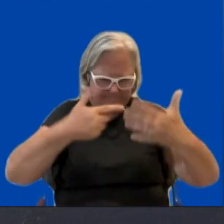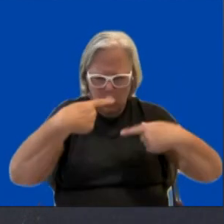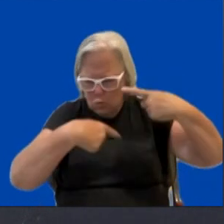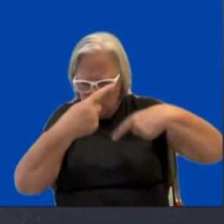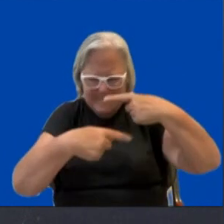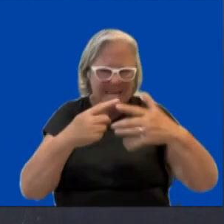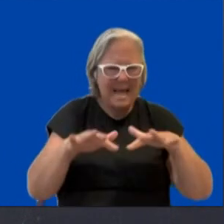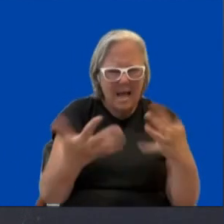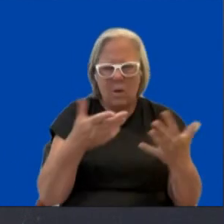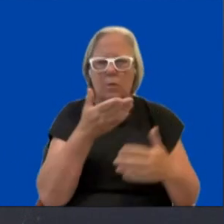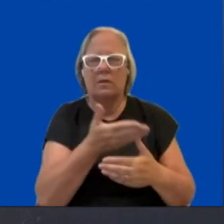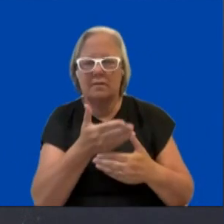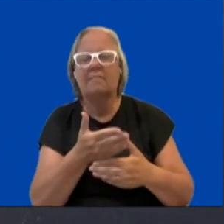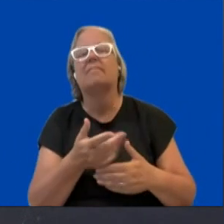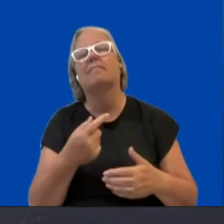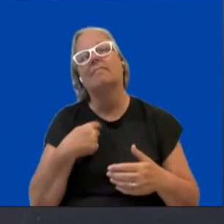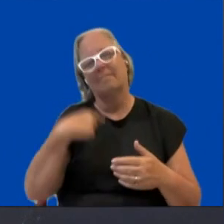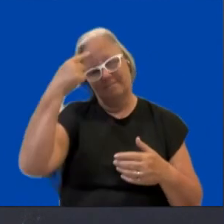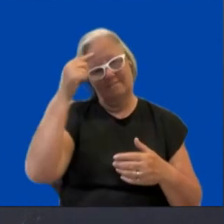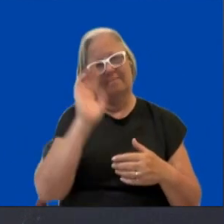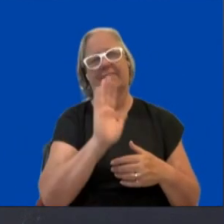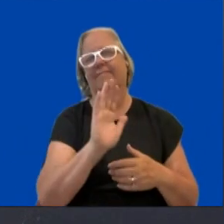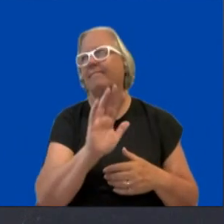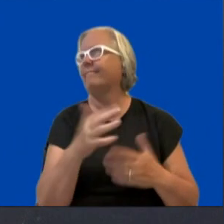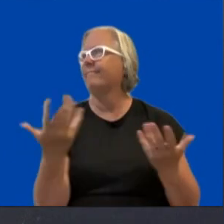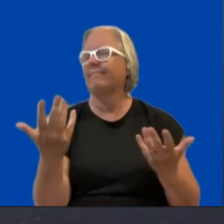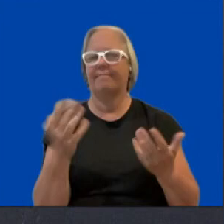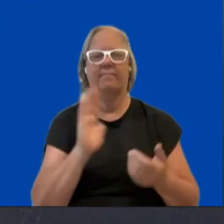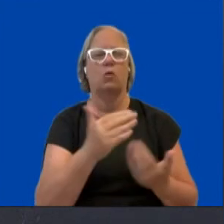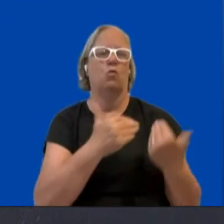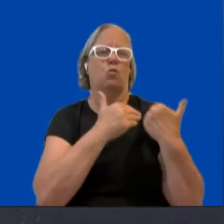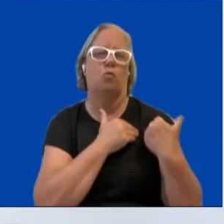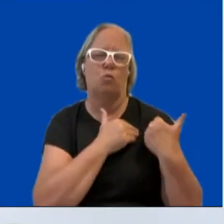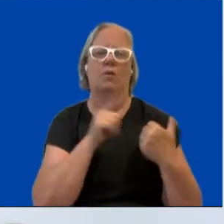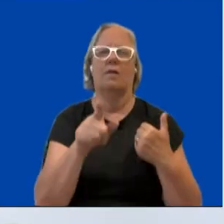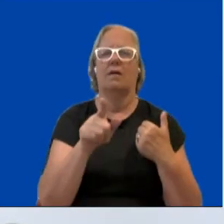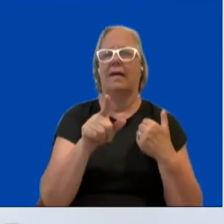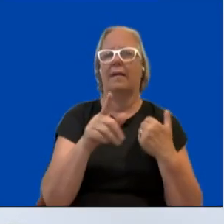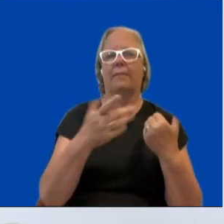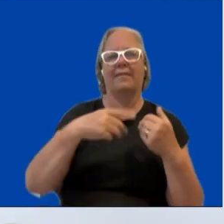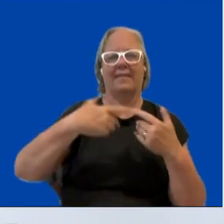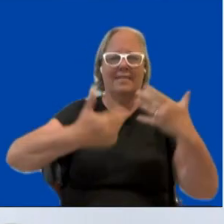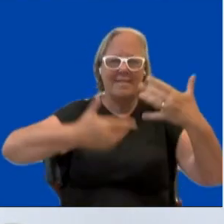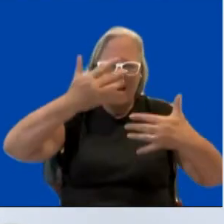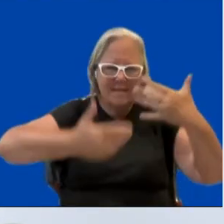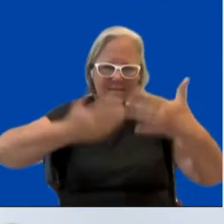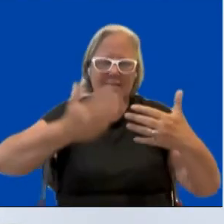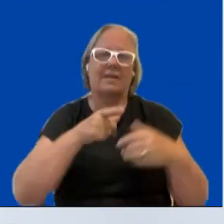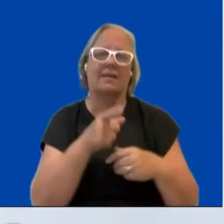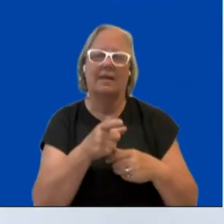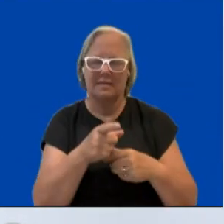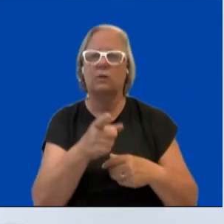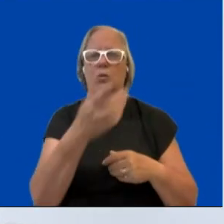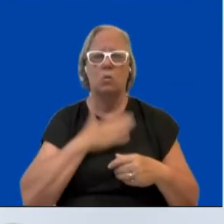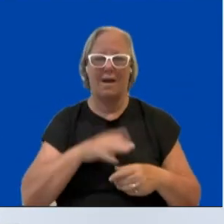about the role of data. How important do you think it is to have the right data to drive evidence-based policymaking to